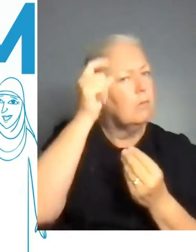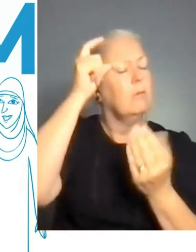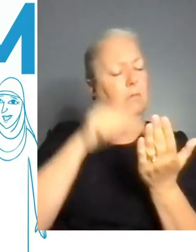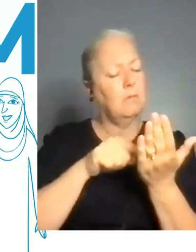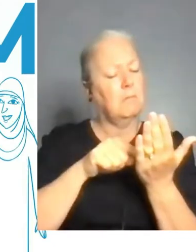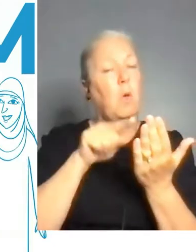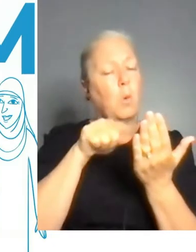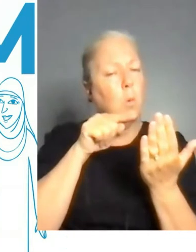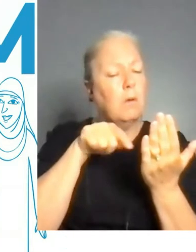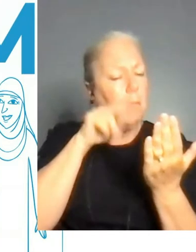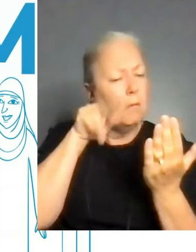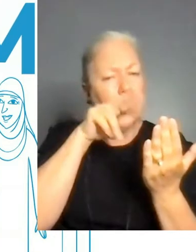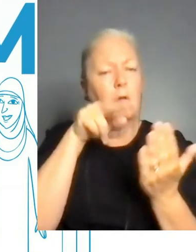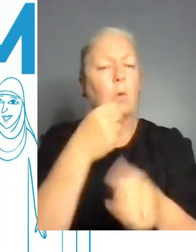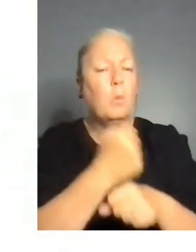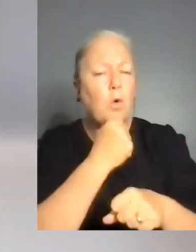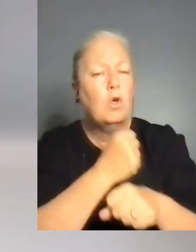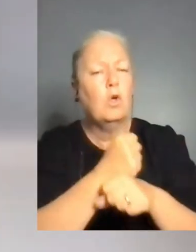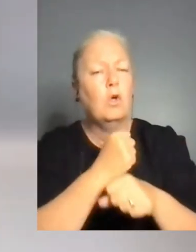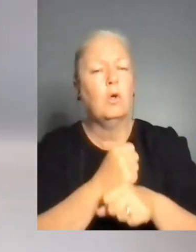Enable.me. Together we grow.